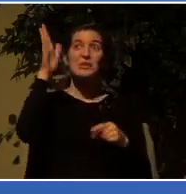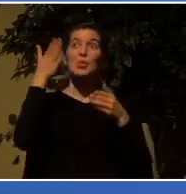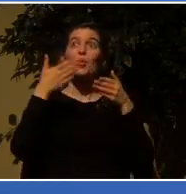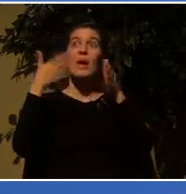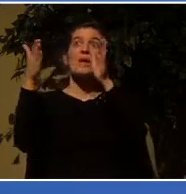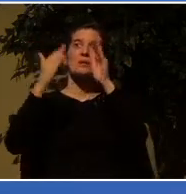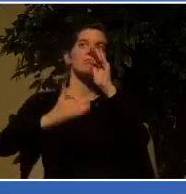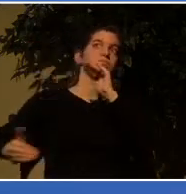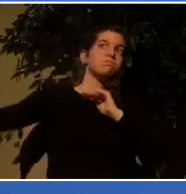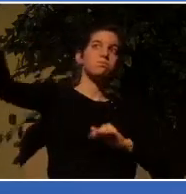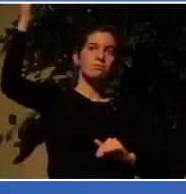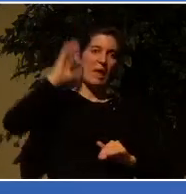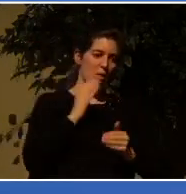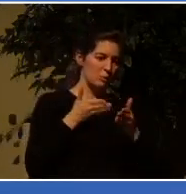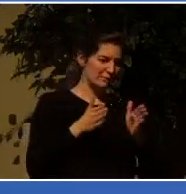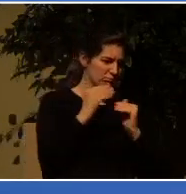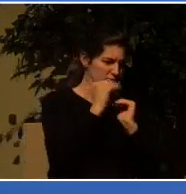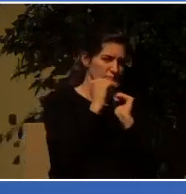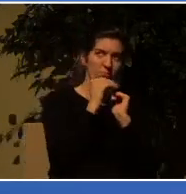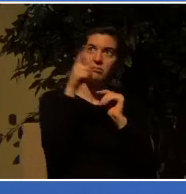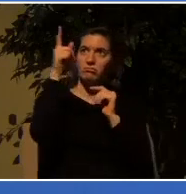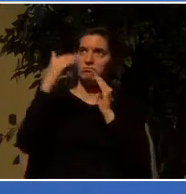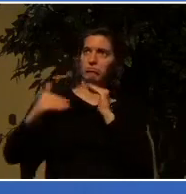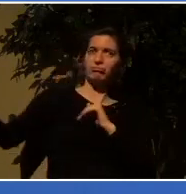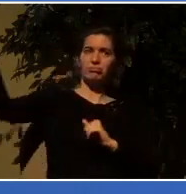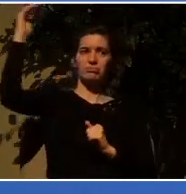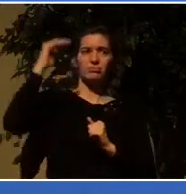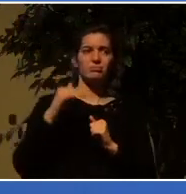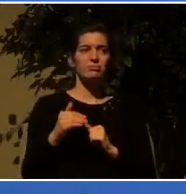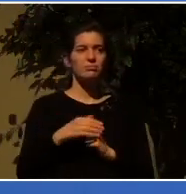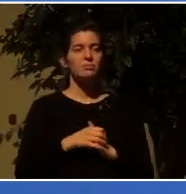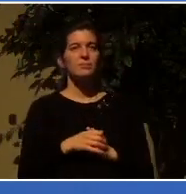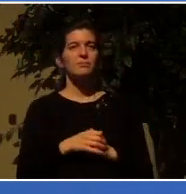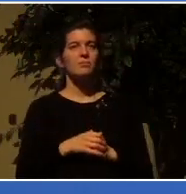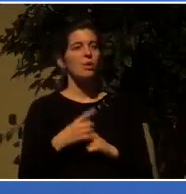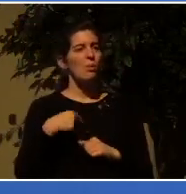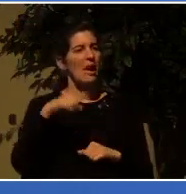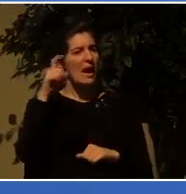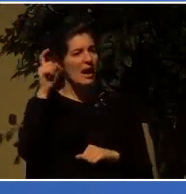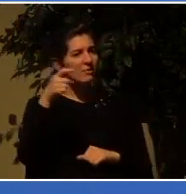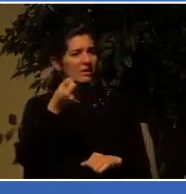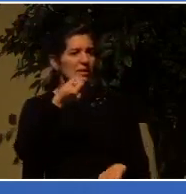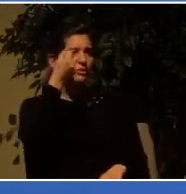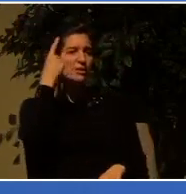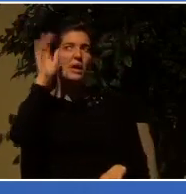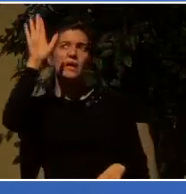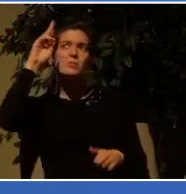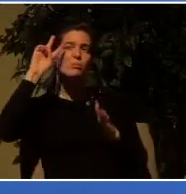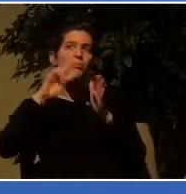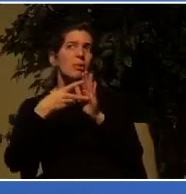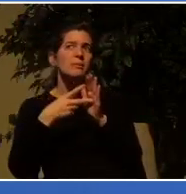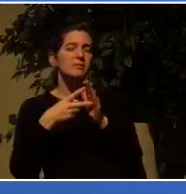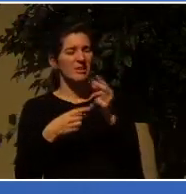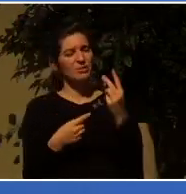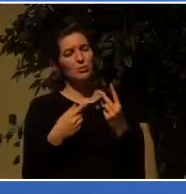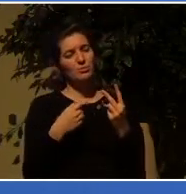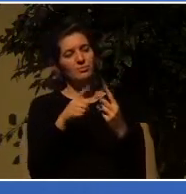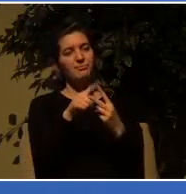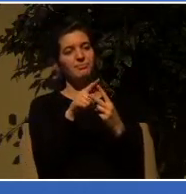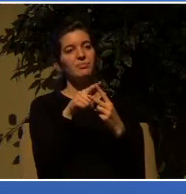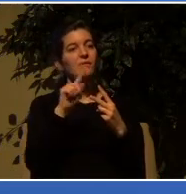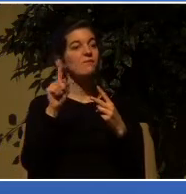things that we need to understand about the purposes of God. And the first is that he uses